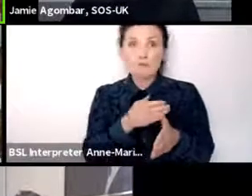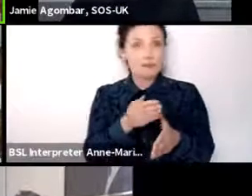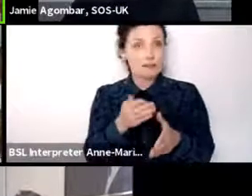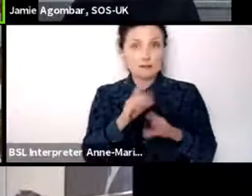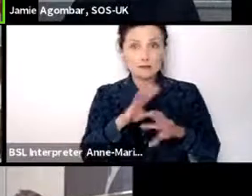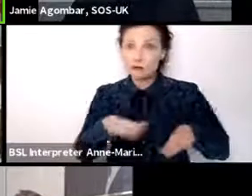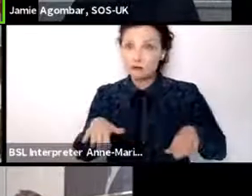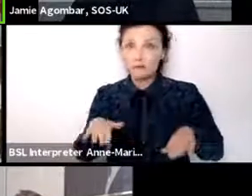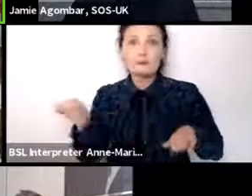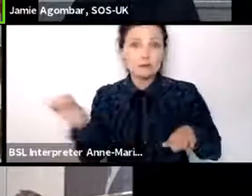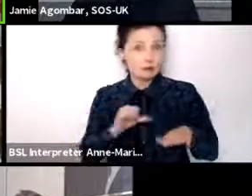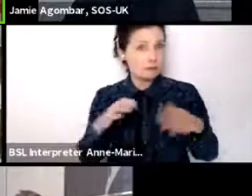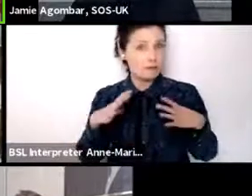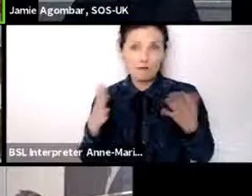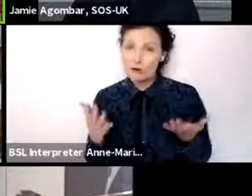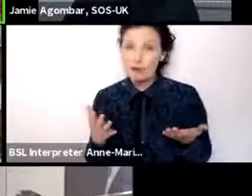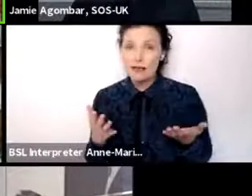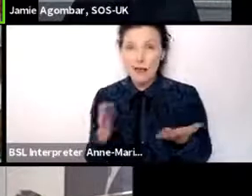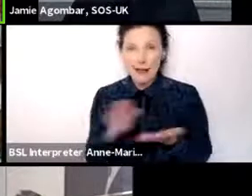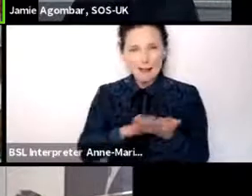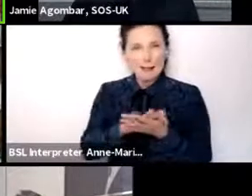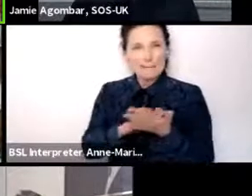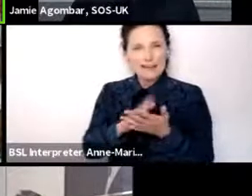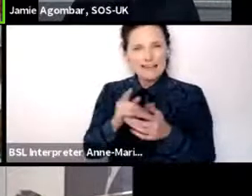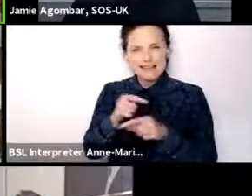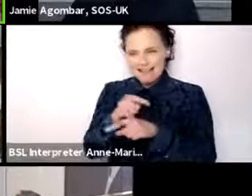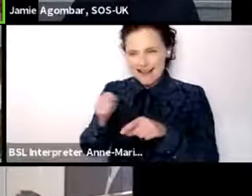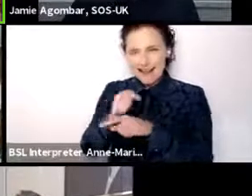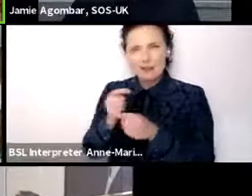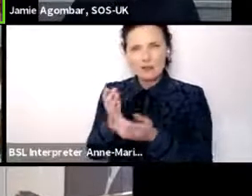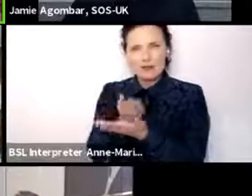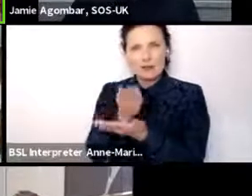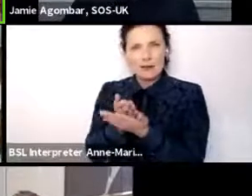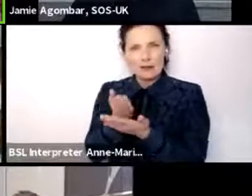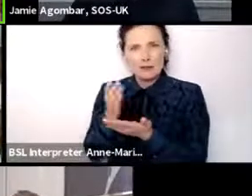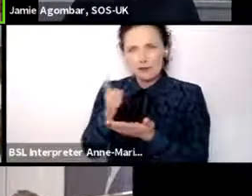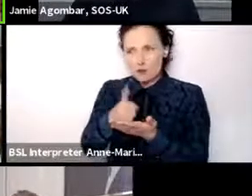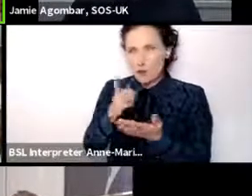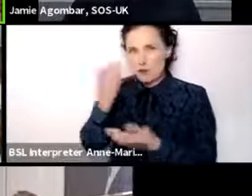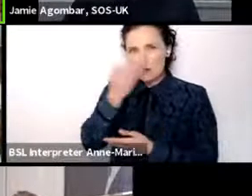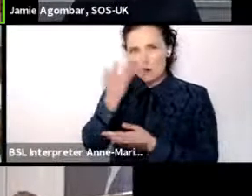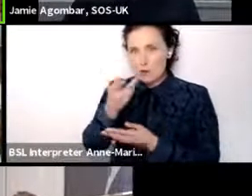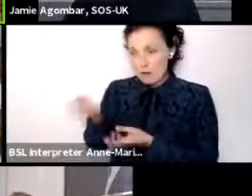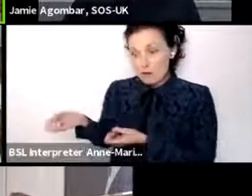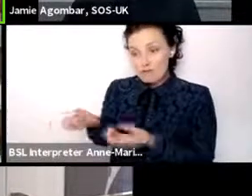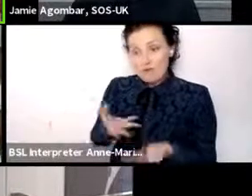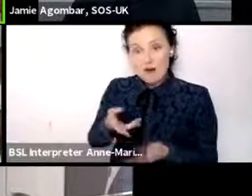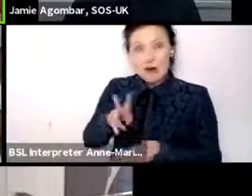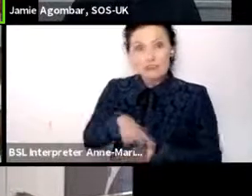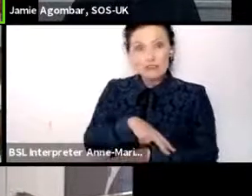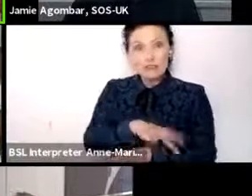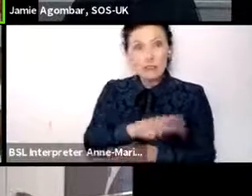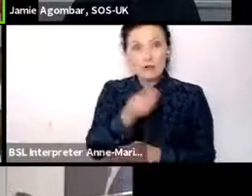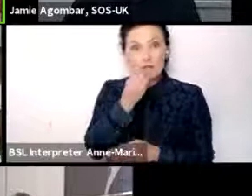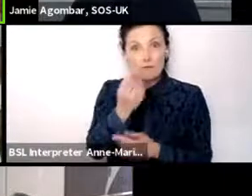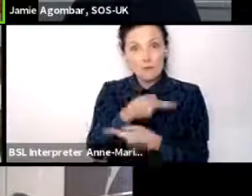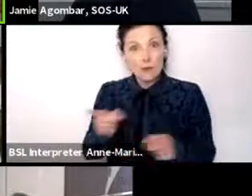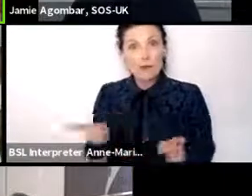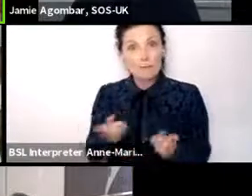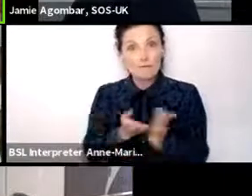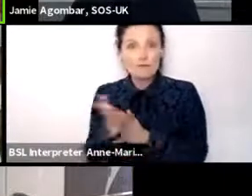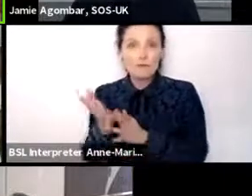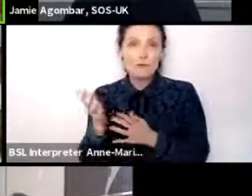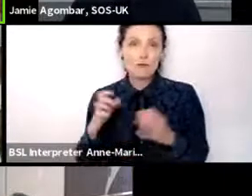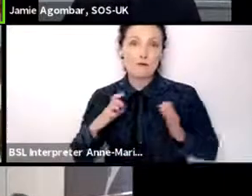a chance to retool the school estate in order to be providing vegetarian food to children through a free school meals